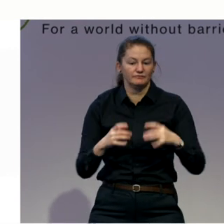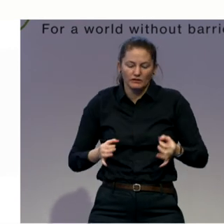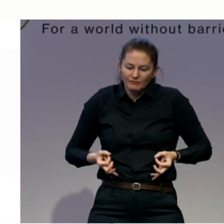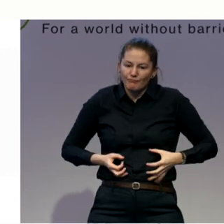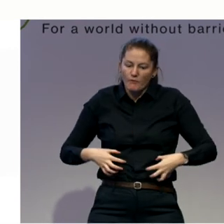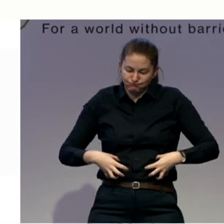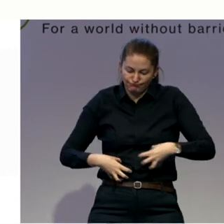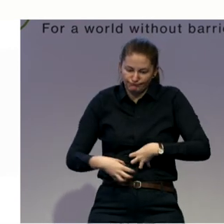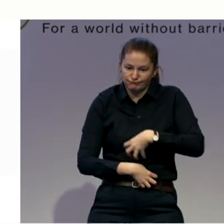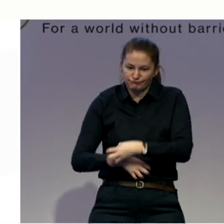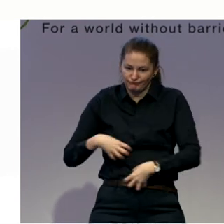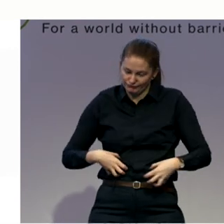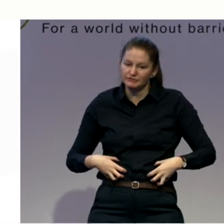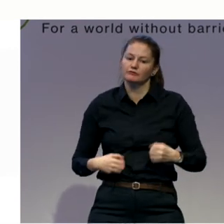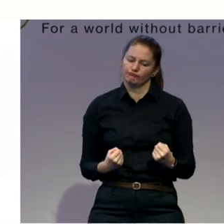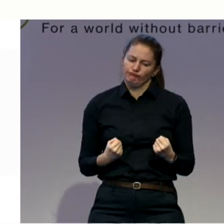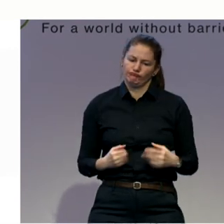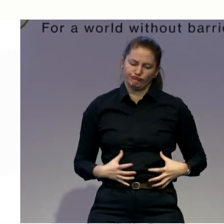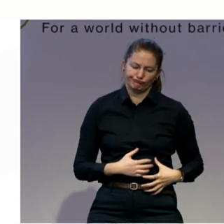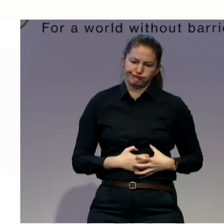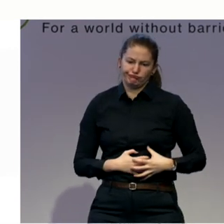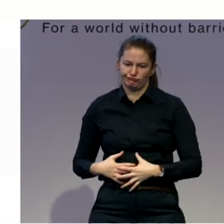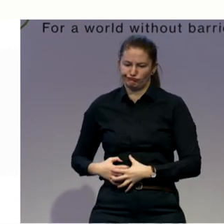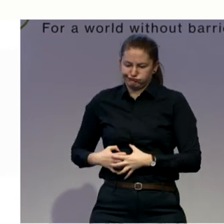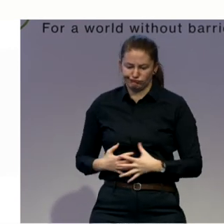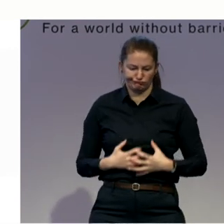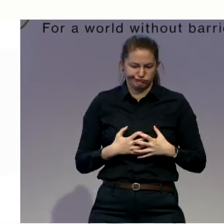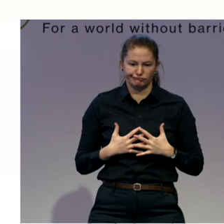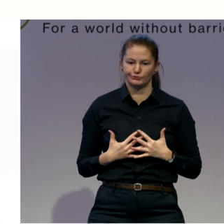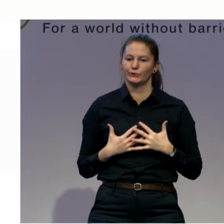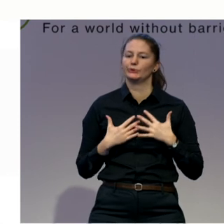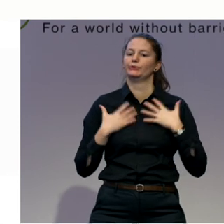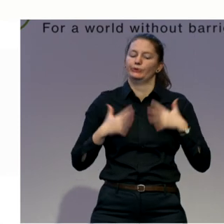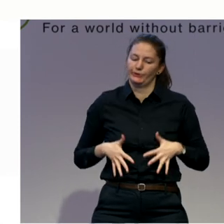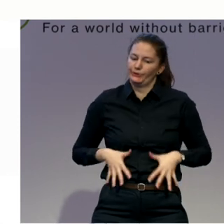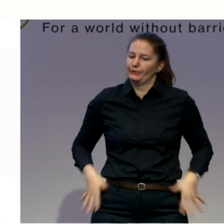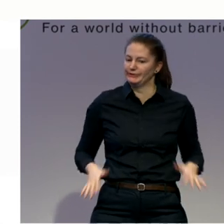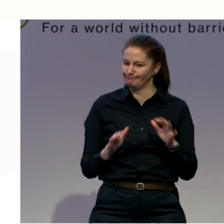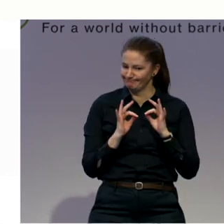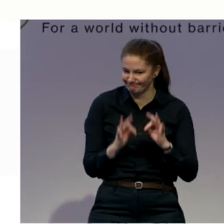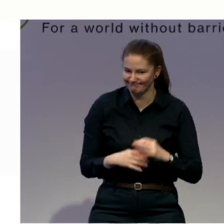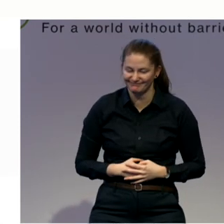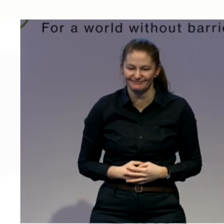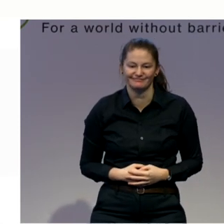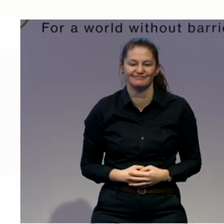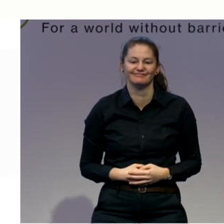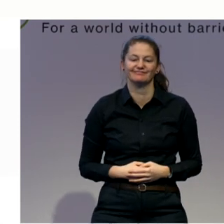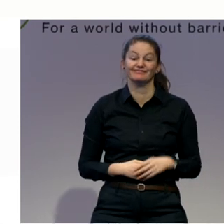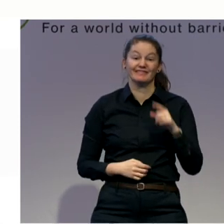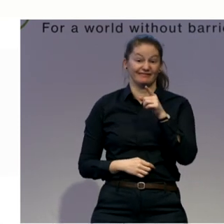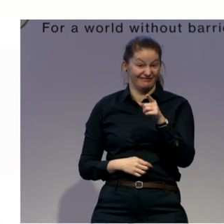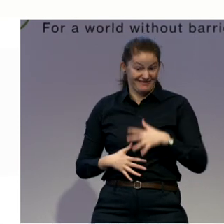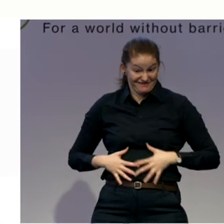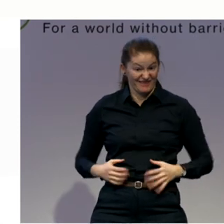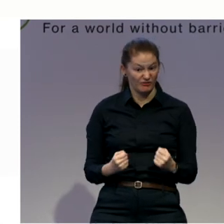especially safe for any kind of movement. For example, flexion forward. So please